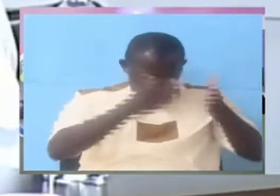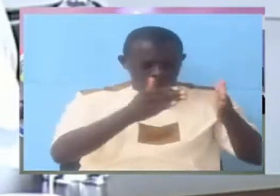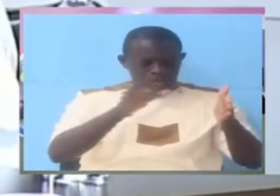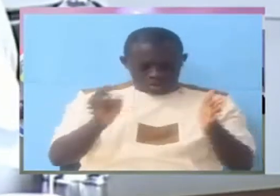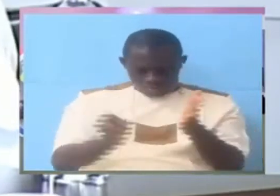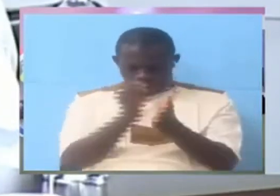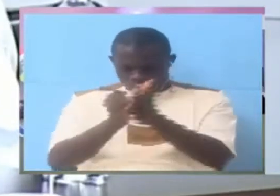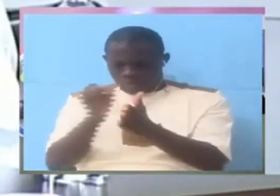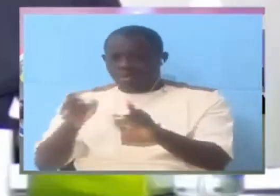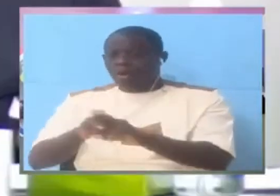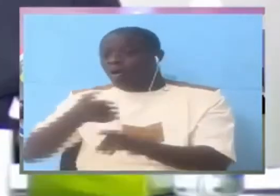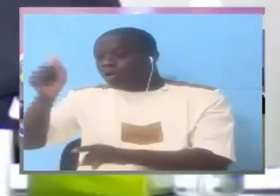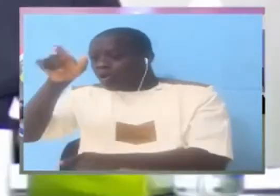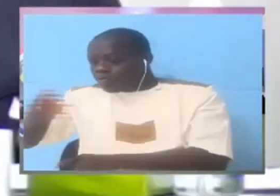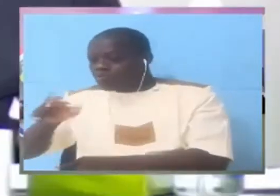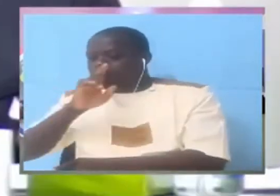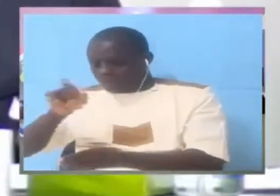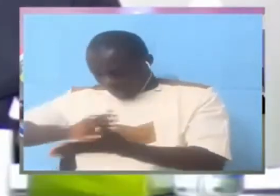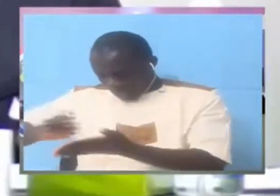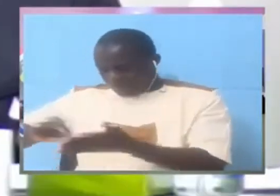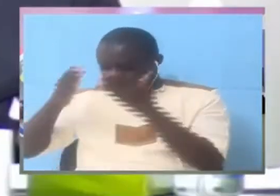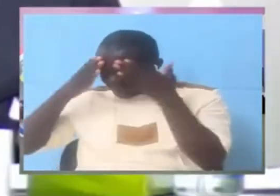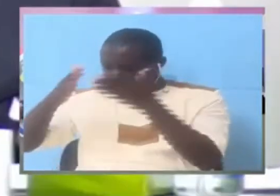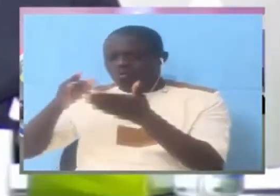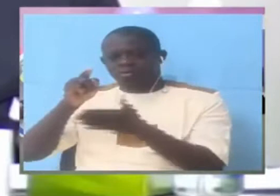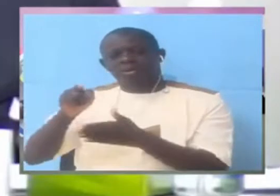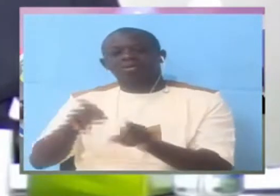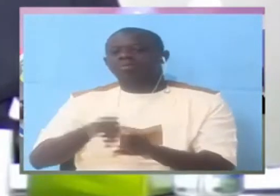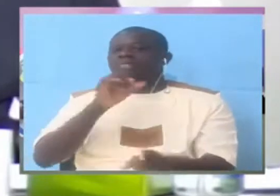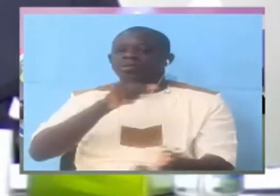Mr. Witness, that is not what we are talking about.